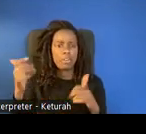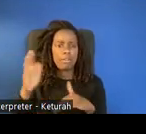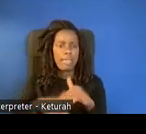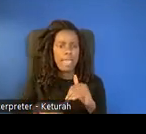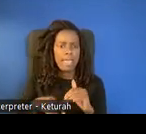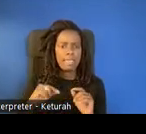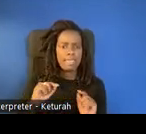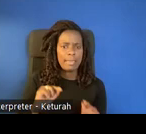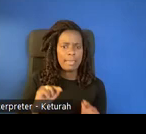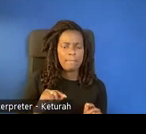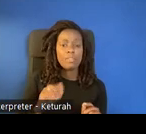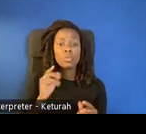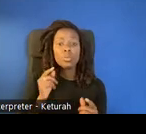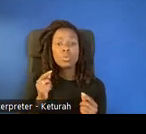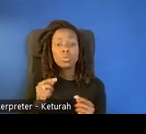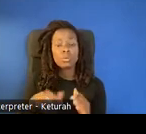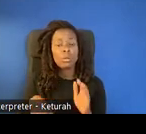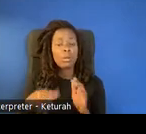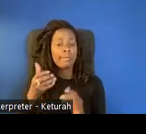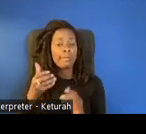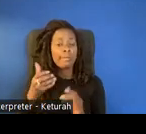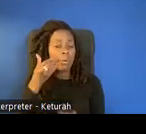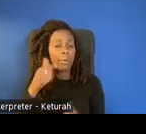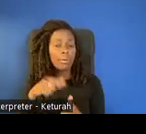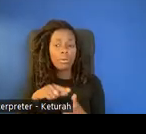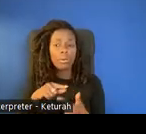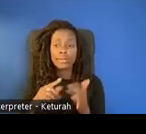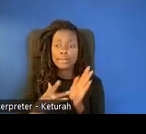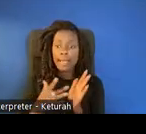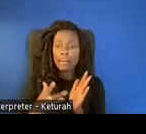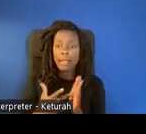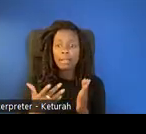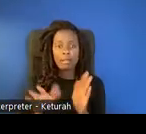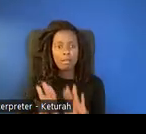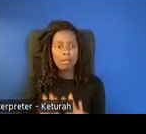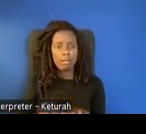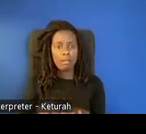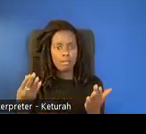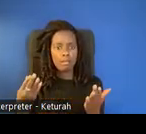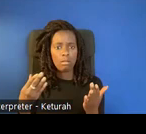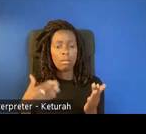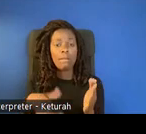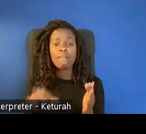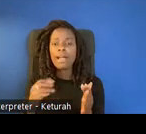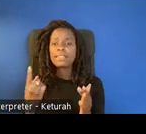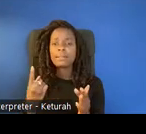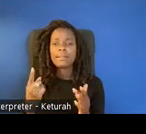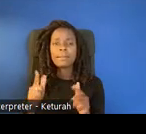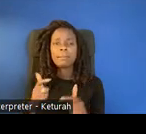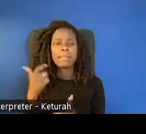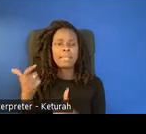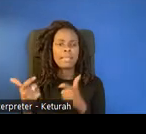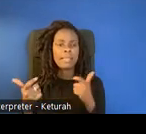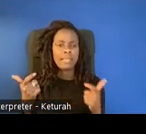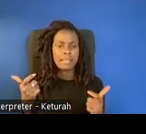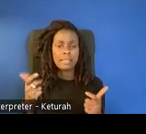and they'll open up the camera on their phone or their tablet. And when they do, they'll get to find something that's big. That little question